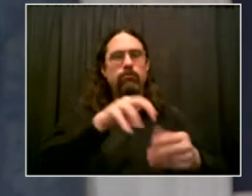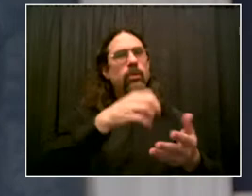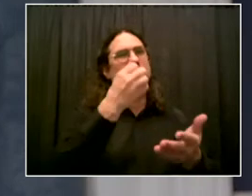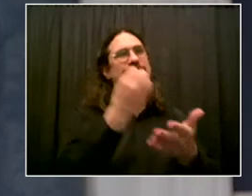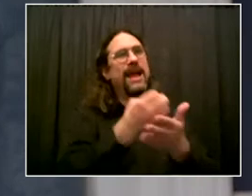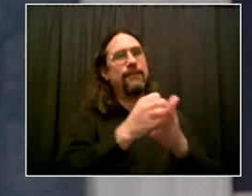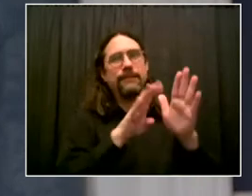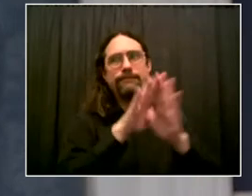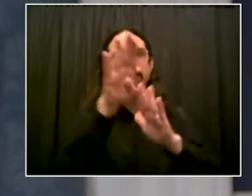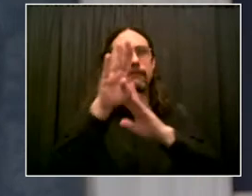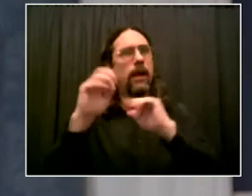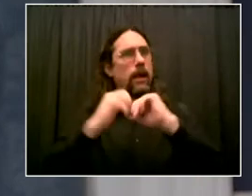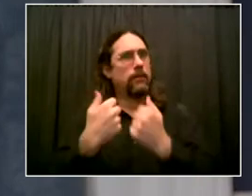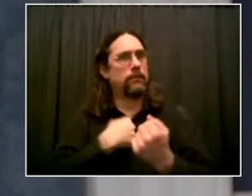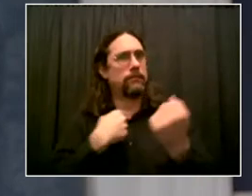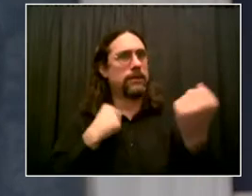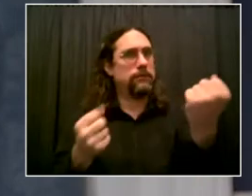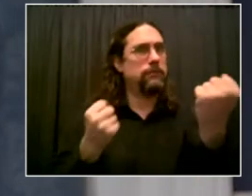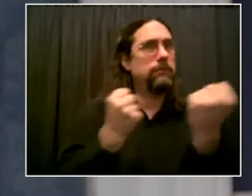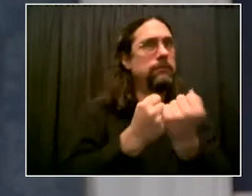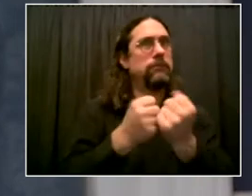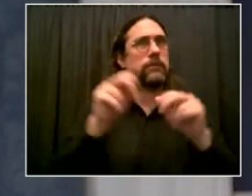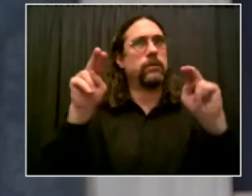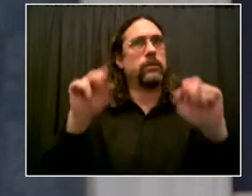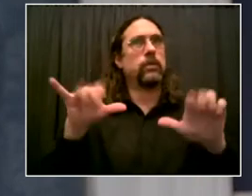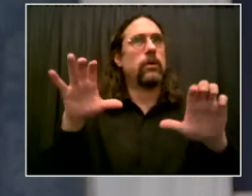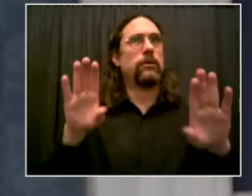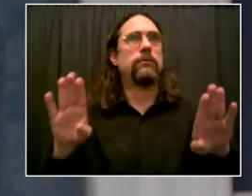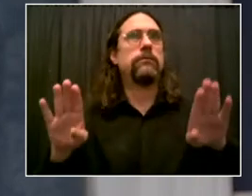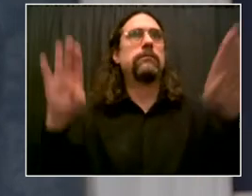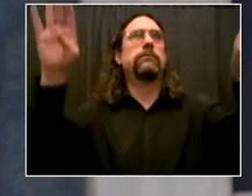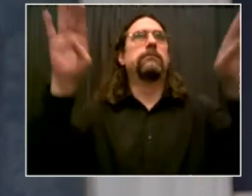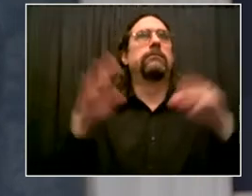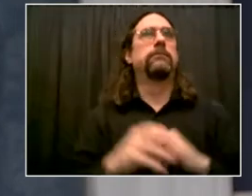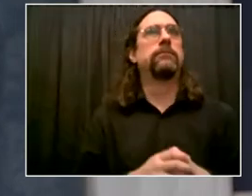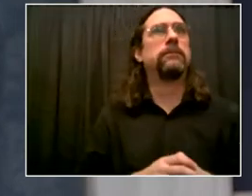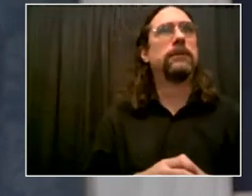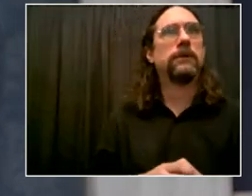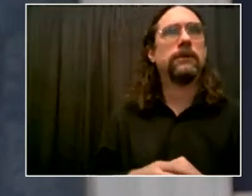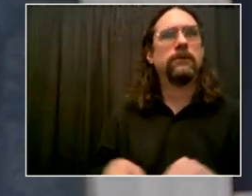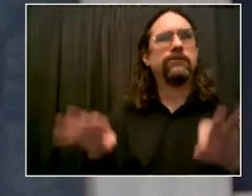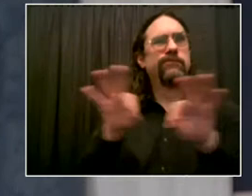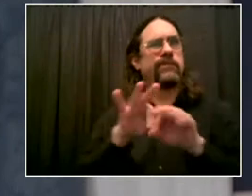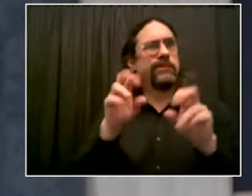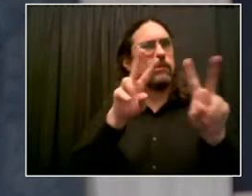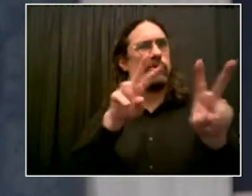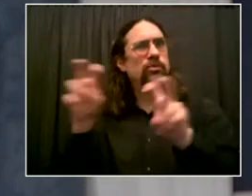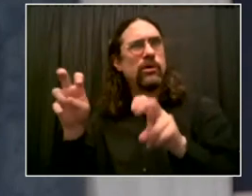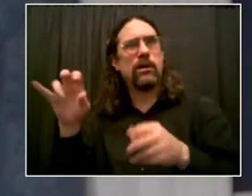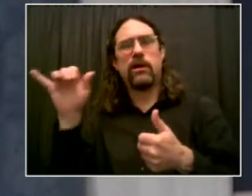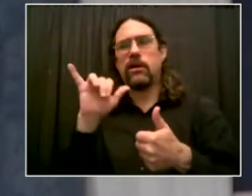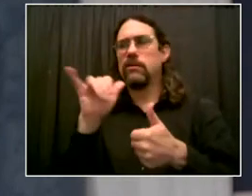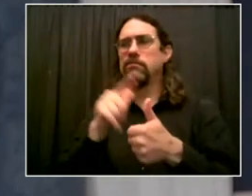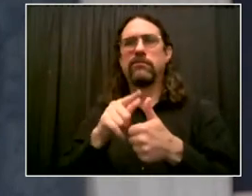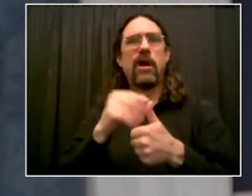critical infrastructure like broadband. We're going to make sure that we ensure that our fresh food distribution system goes on,